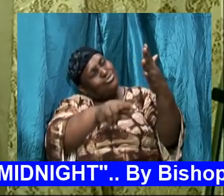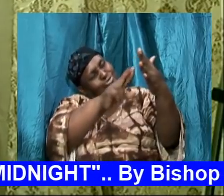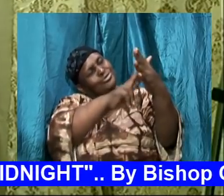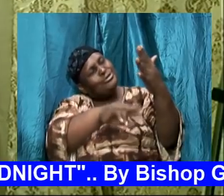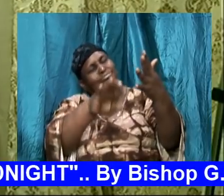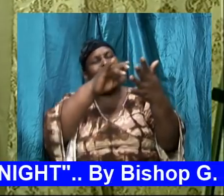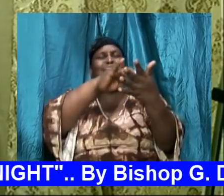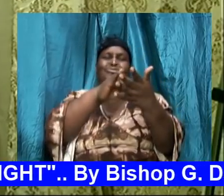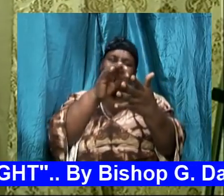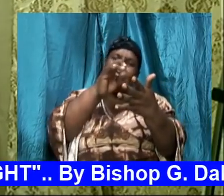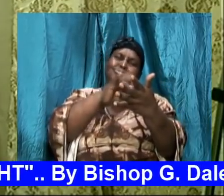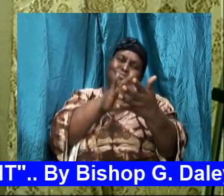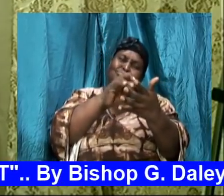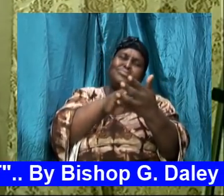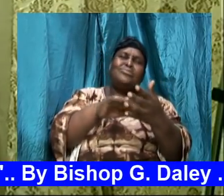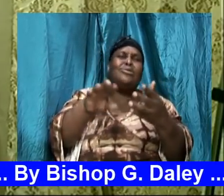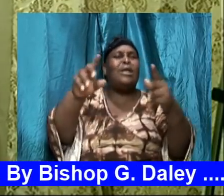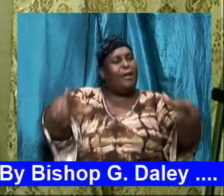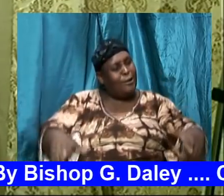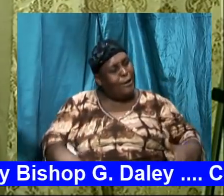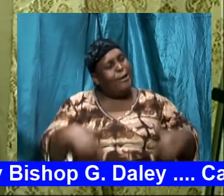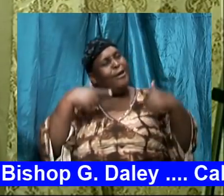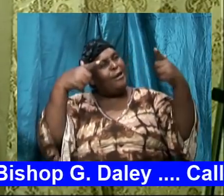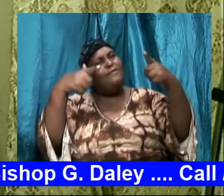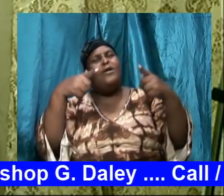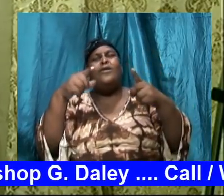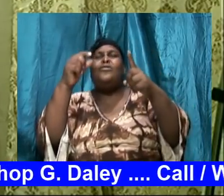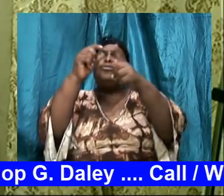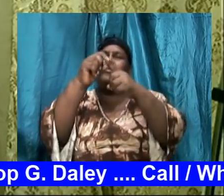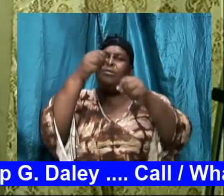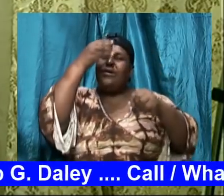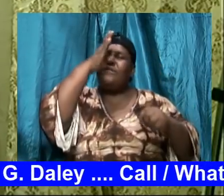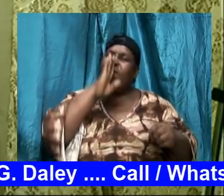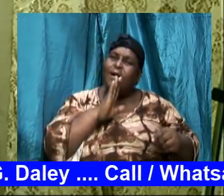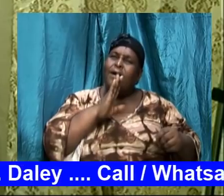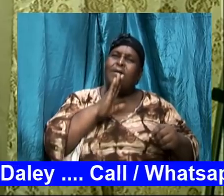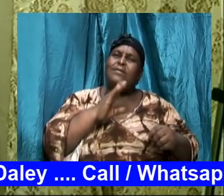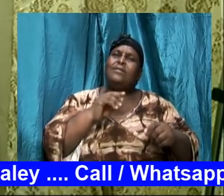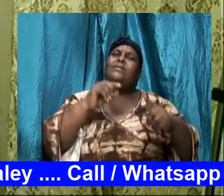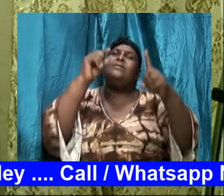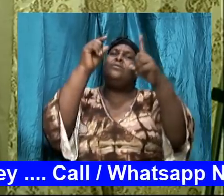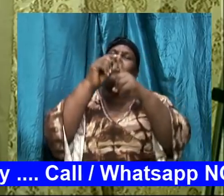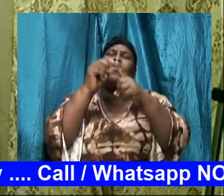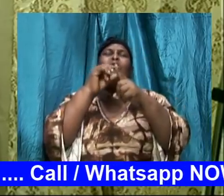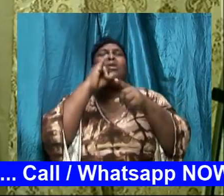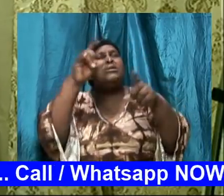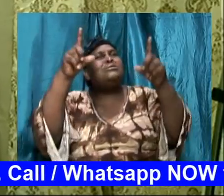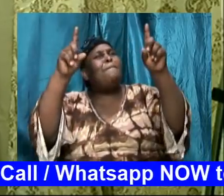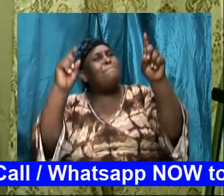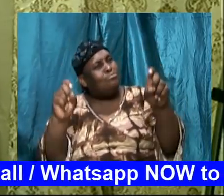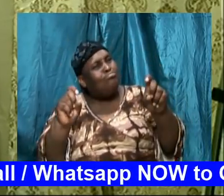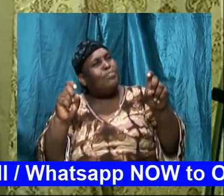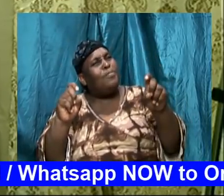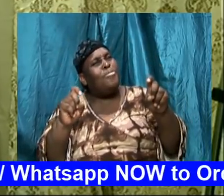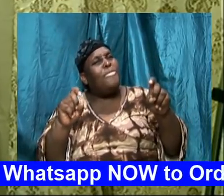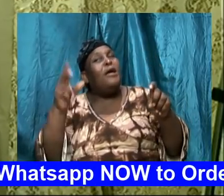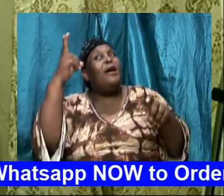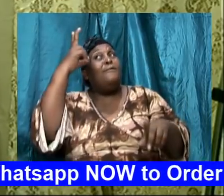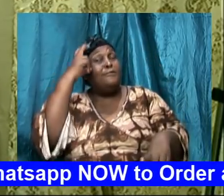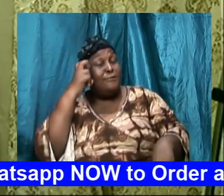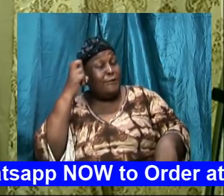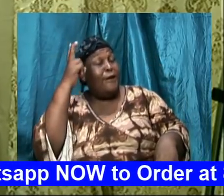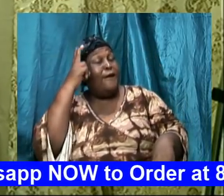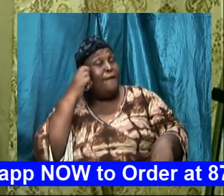none of us will stand the word is a must and the adversary